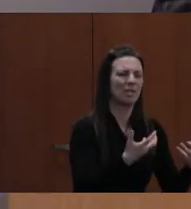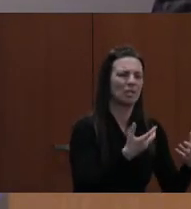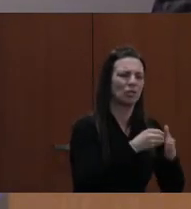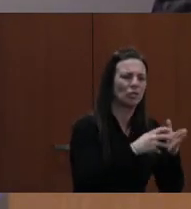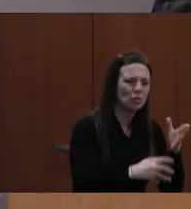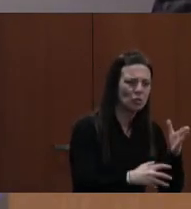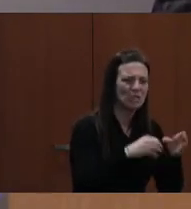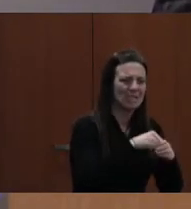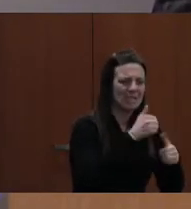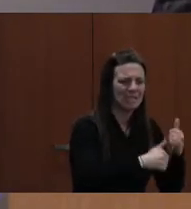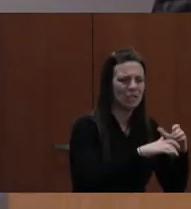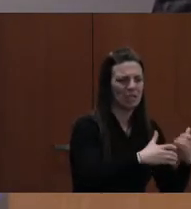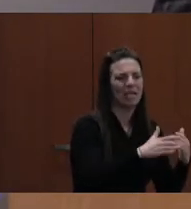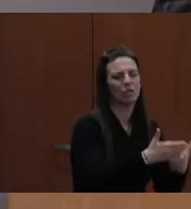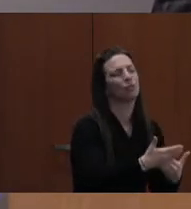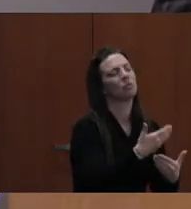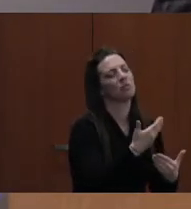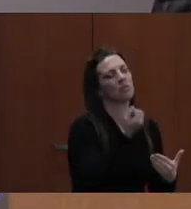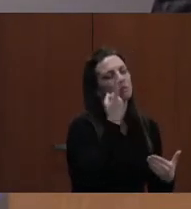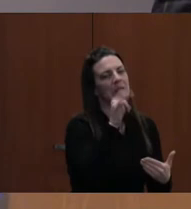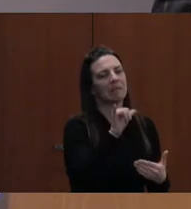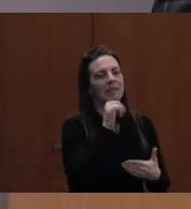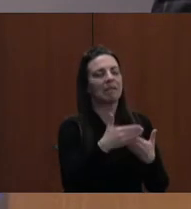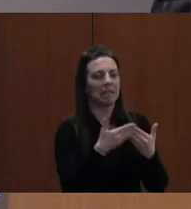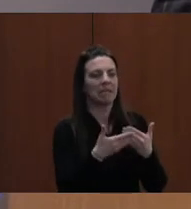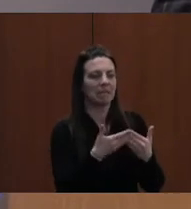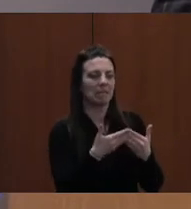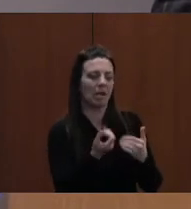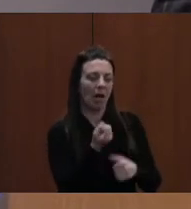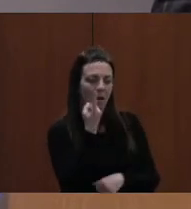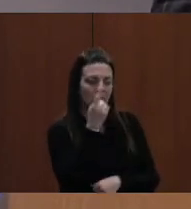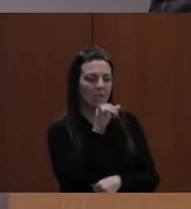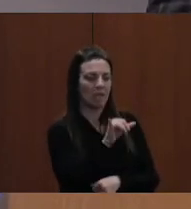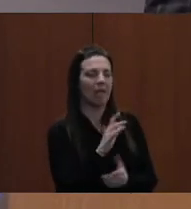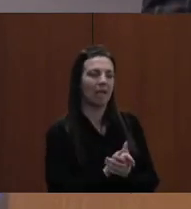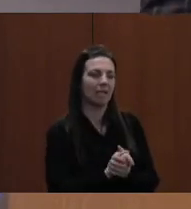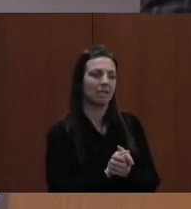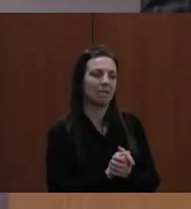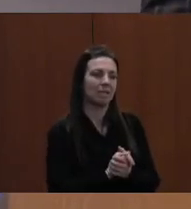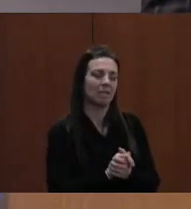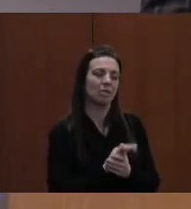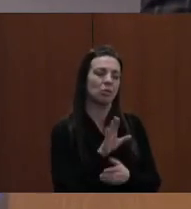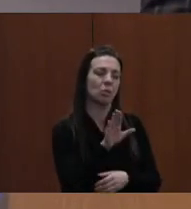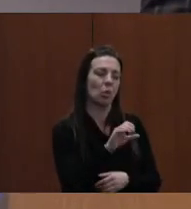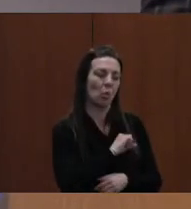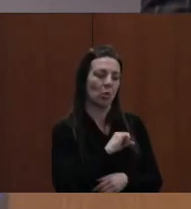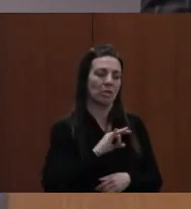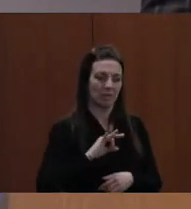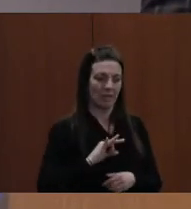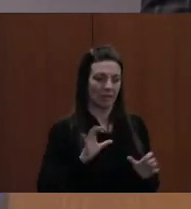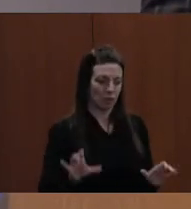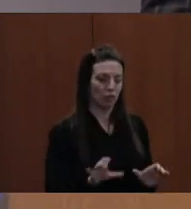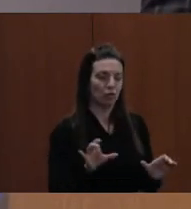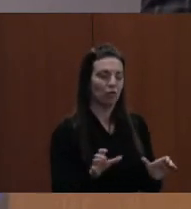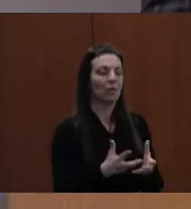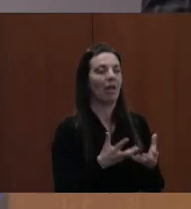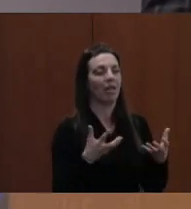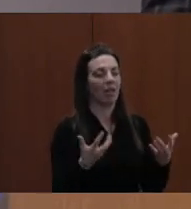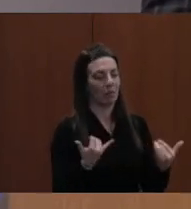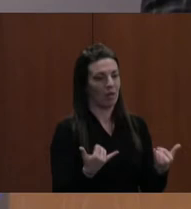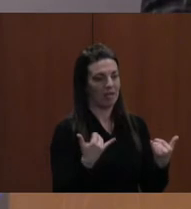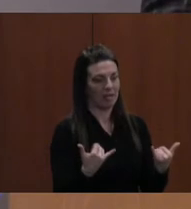it's not easy. I understand that. And your staff does a heck of a lot of work to put this together. But